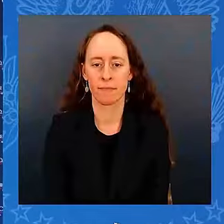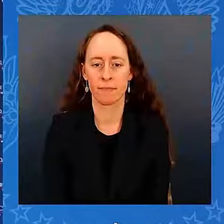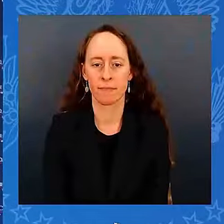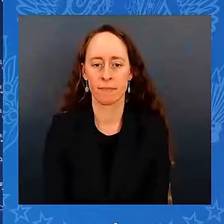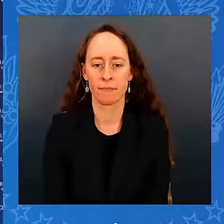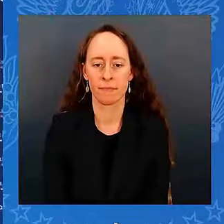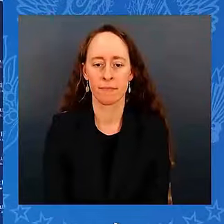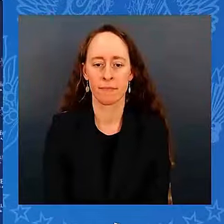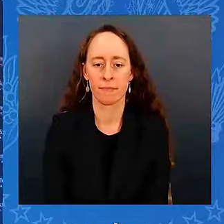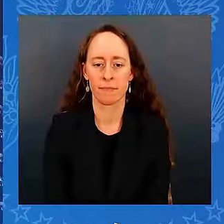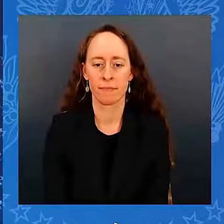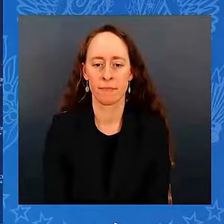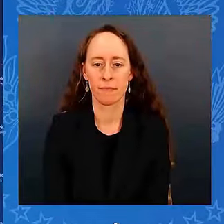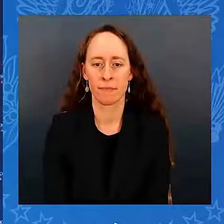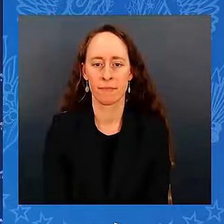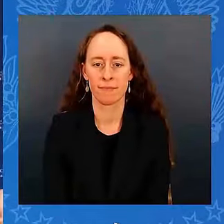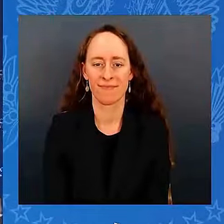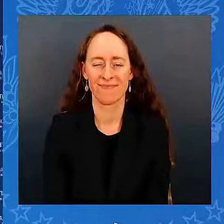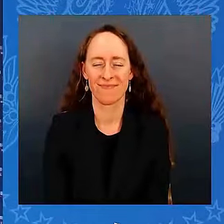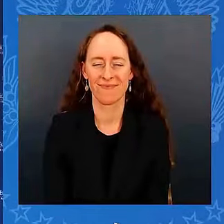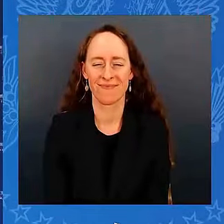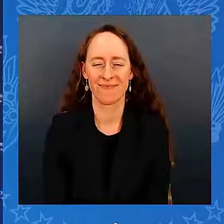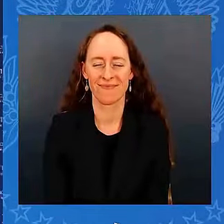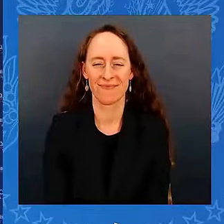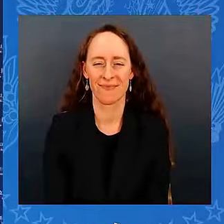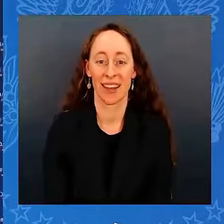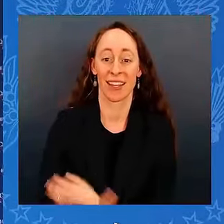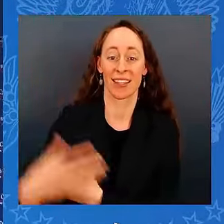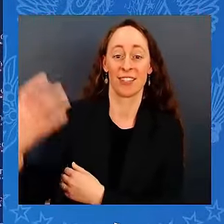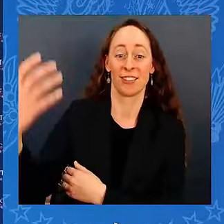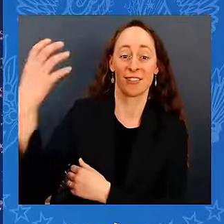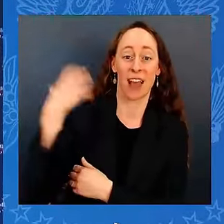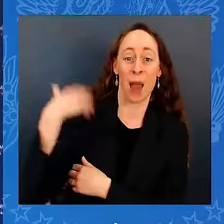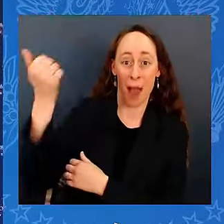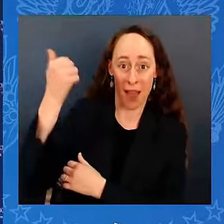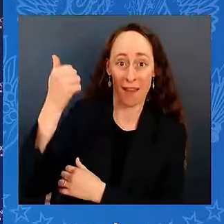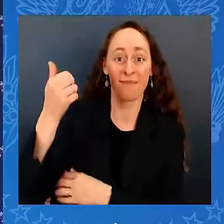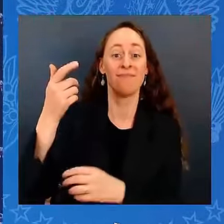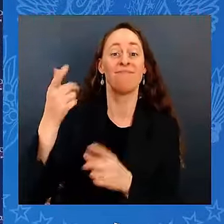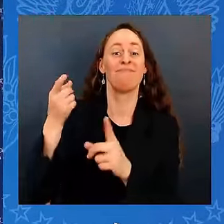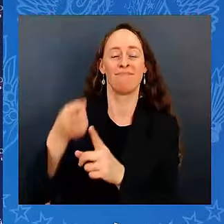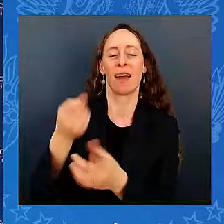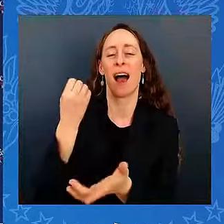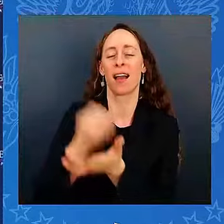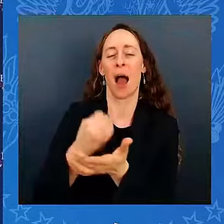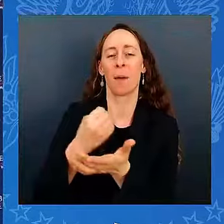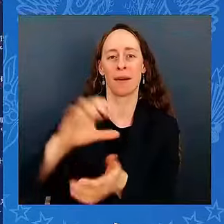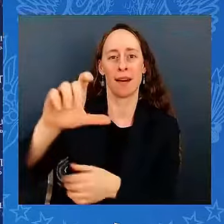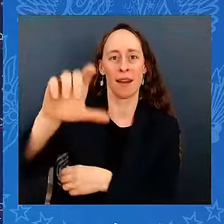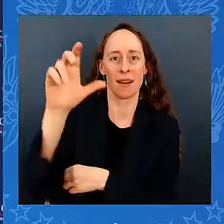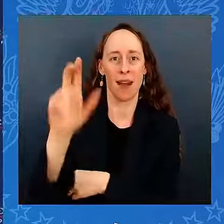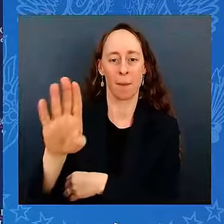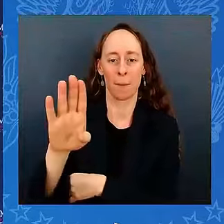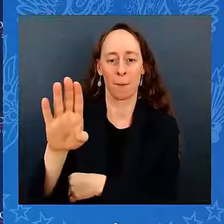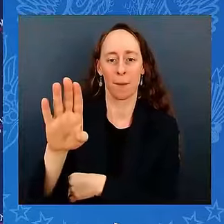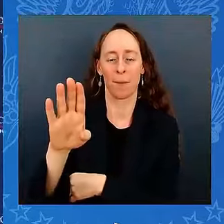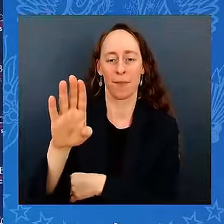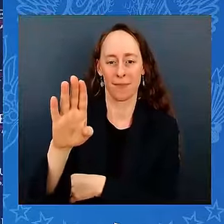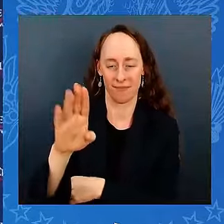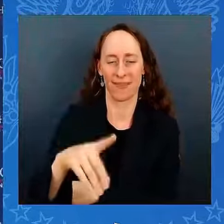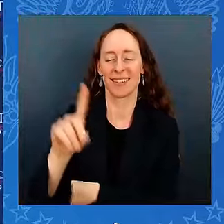Chairman of the Economic Club of Washington, D.C., David M. Rubenstein. Okay,